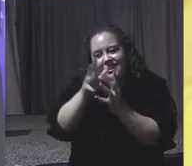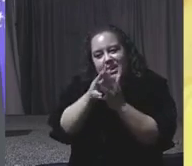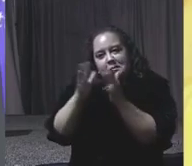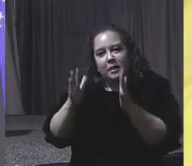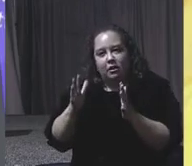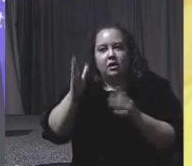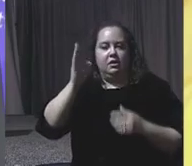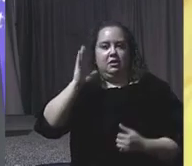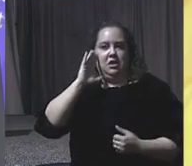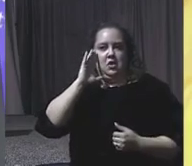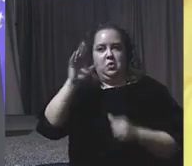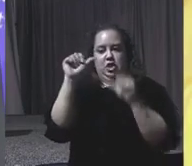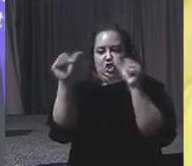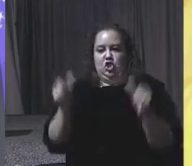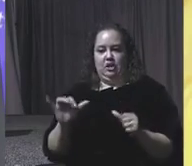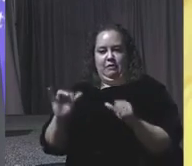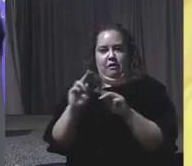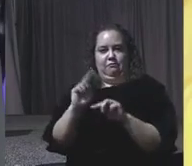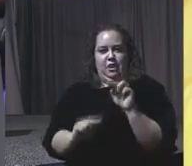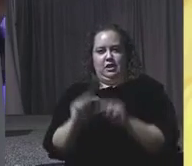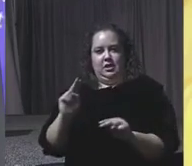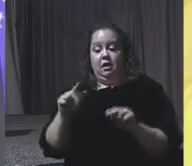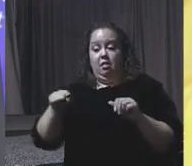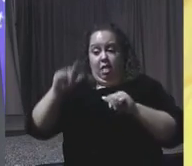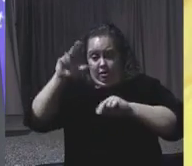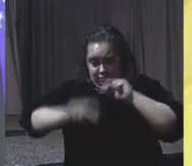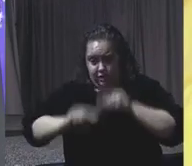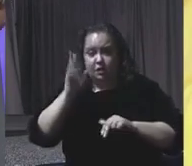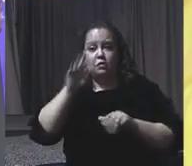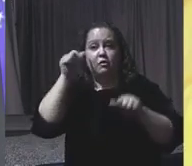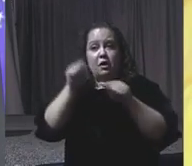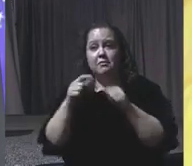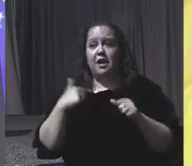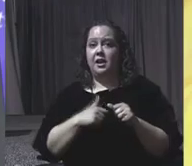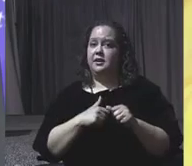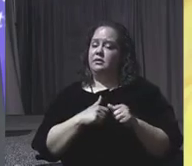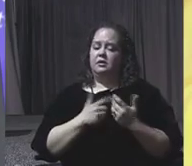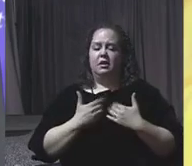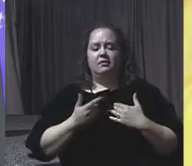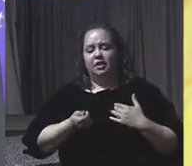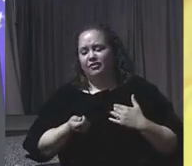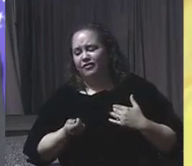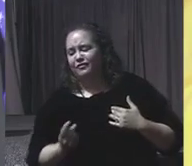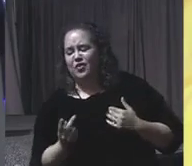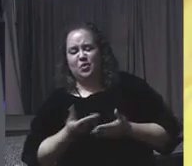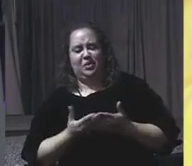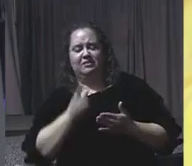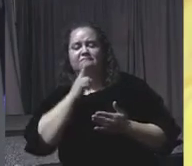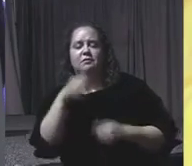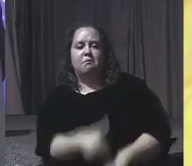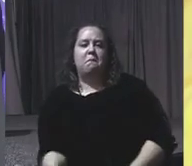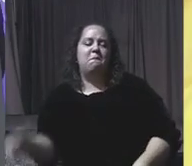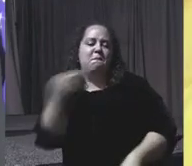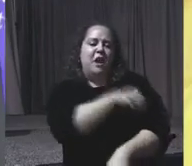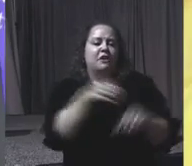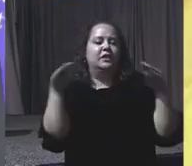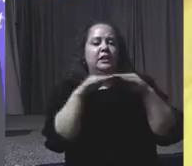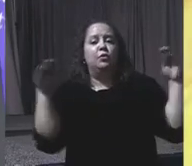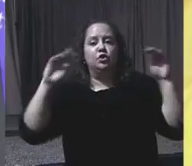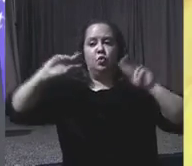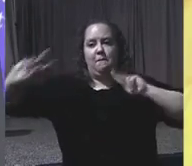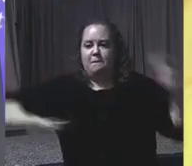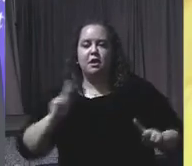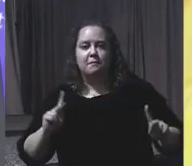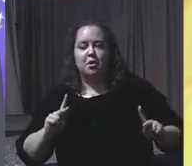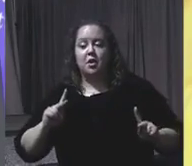This building will remind us that there are few things as powerful as a people, as a nation steeped in its